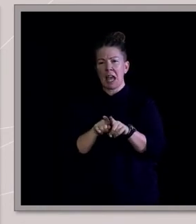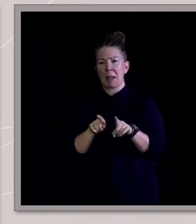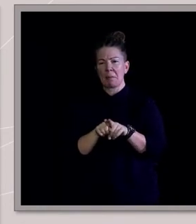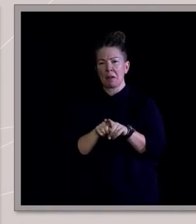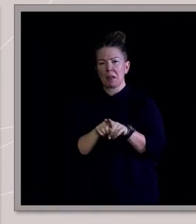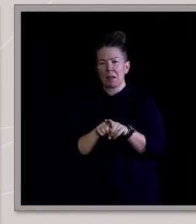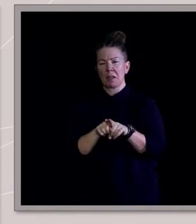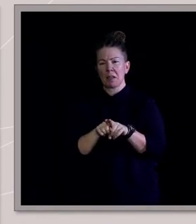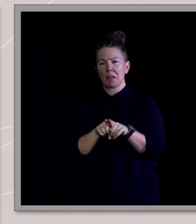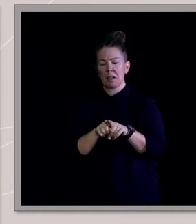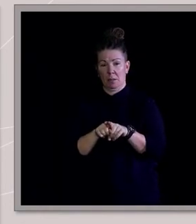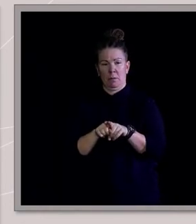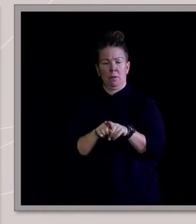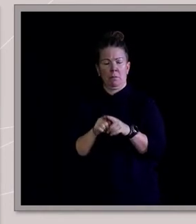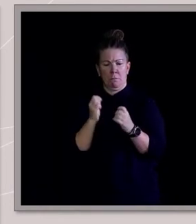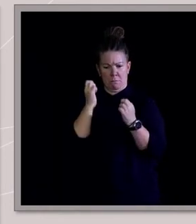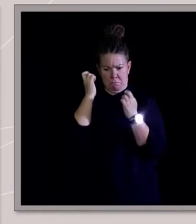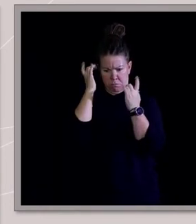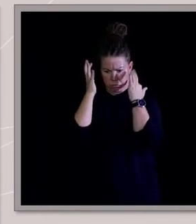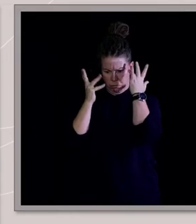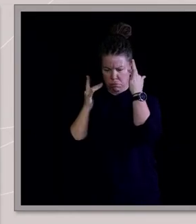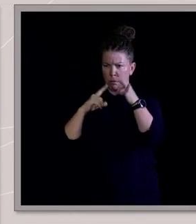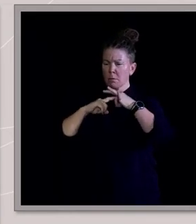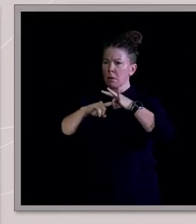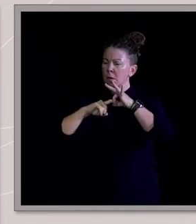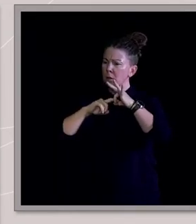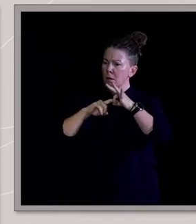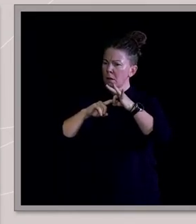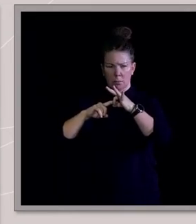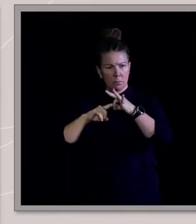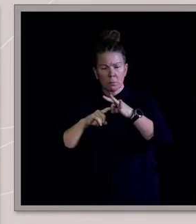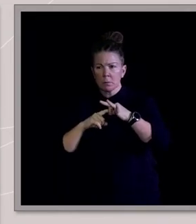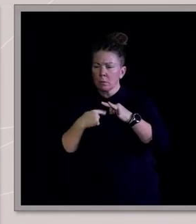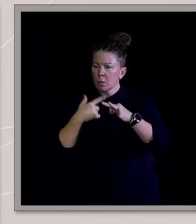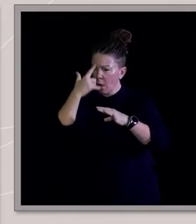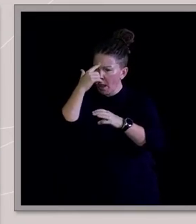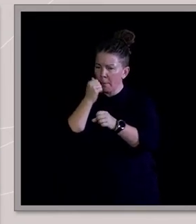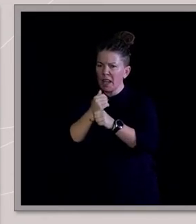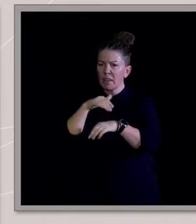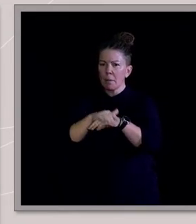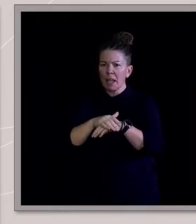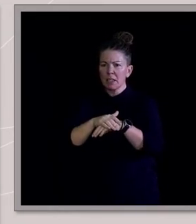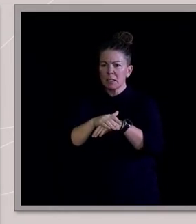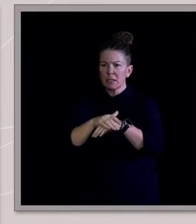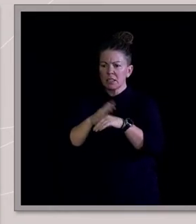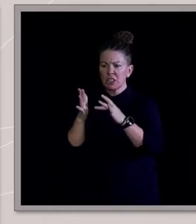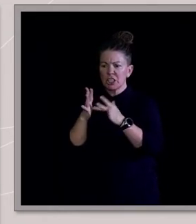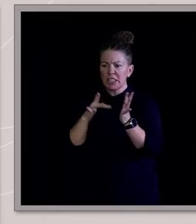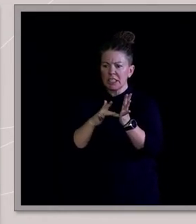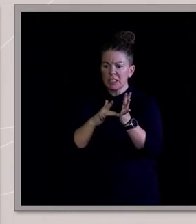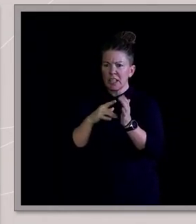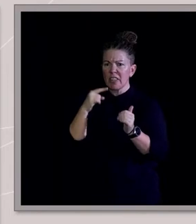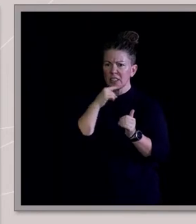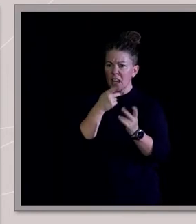started to cascade through all these questions like, well, do I really believe that that story about Jesus being the son of God, that he was